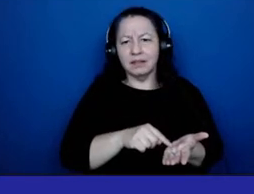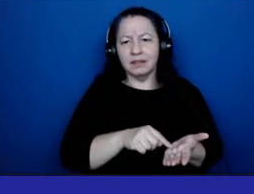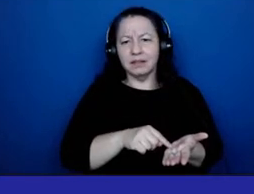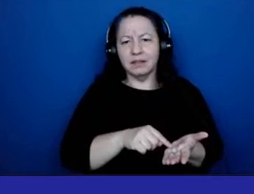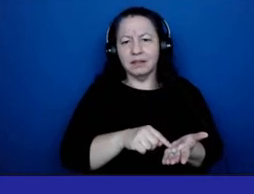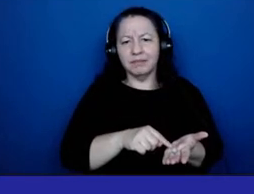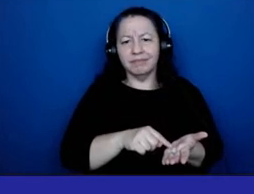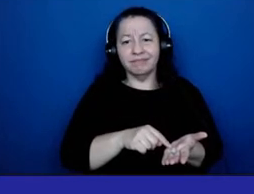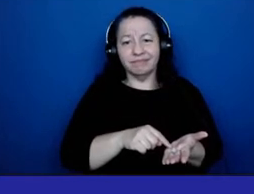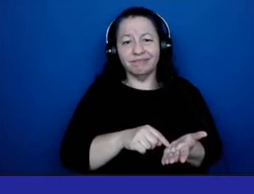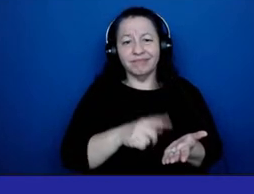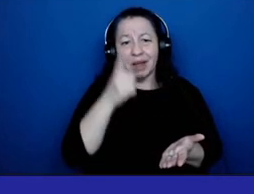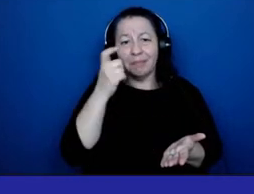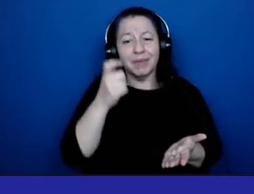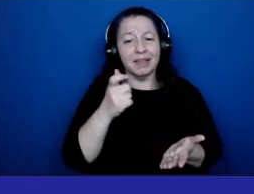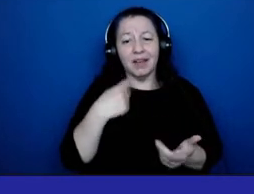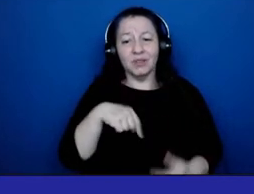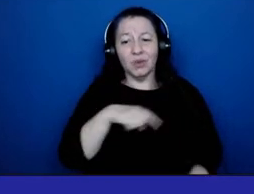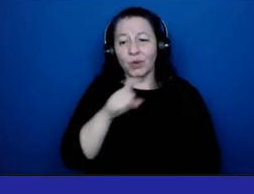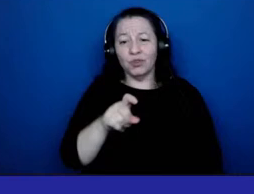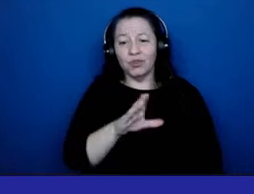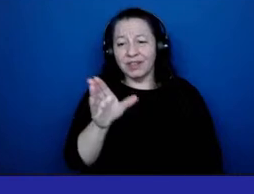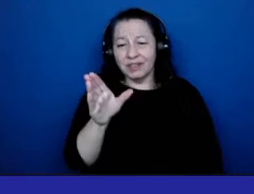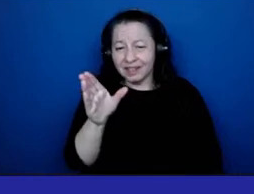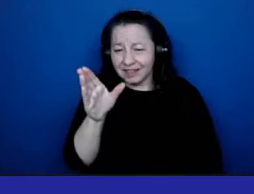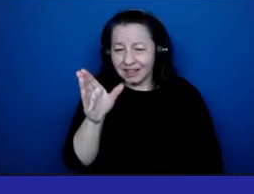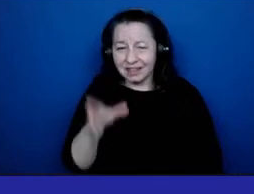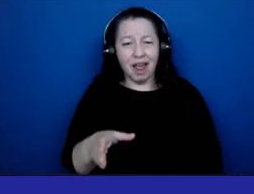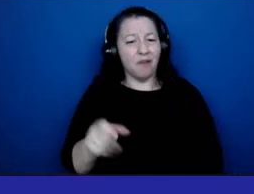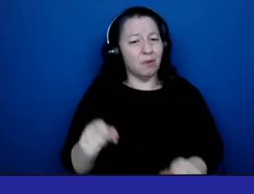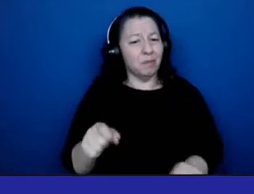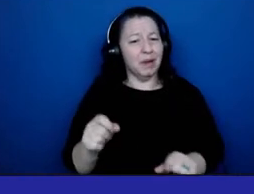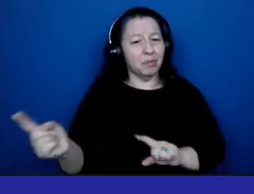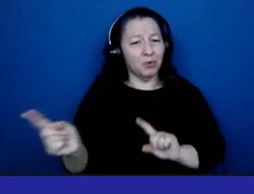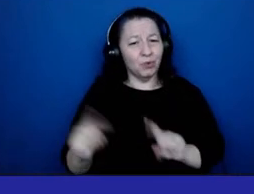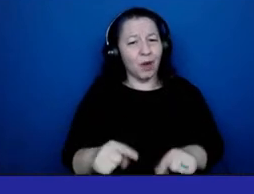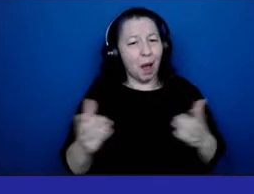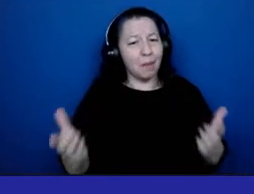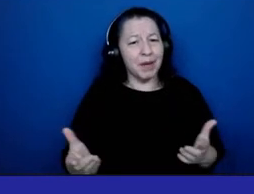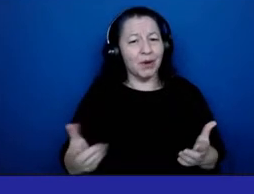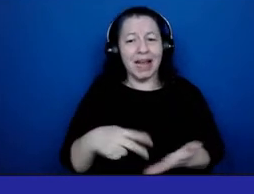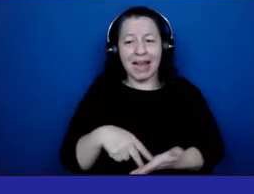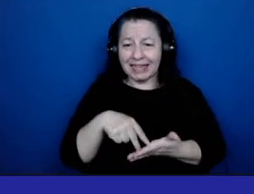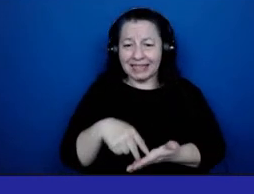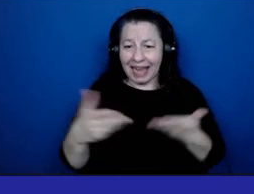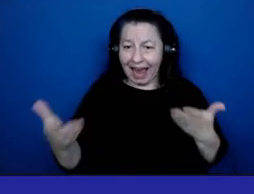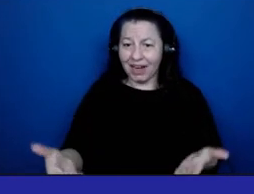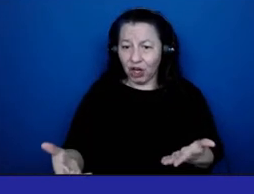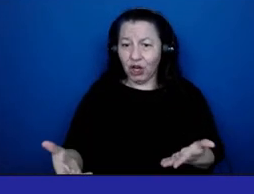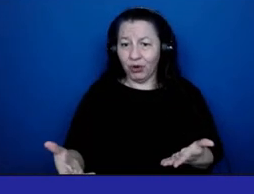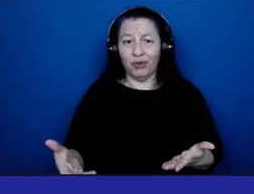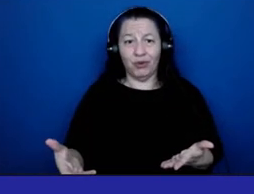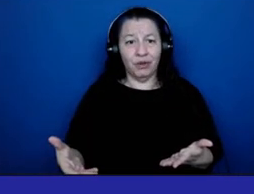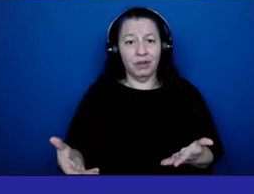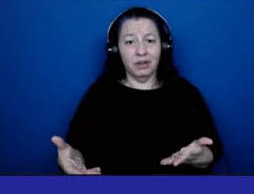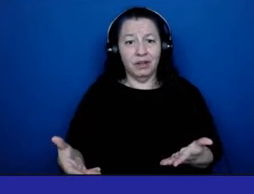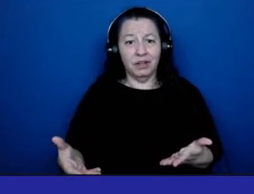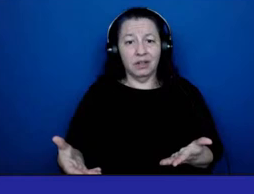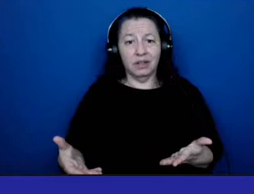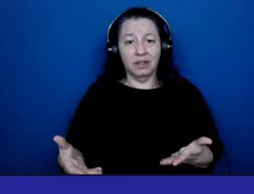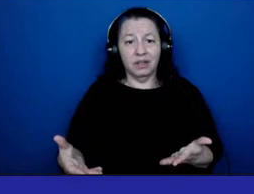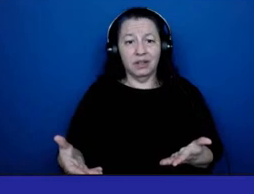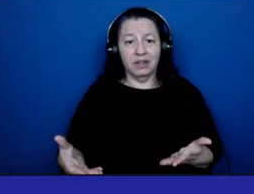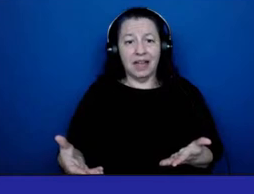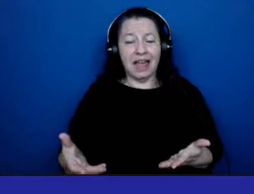because we should never be able to come here and stand here and